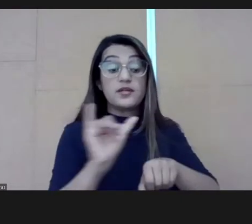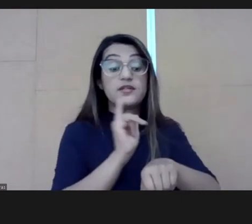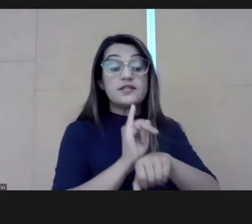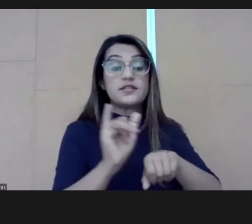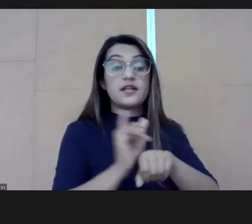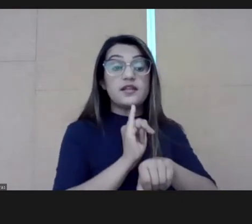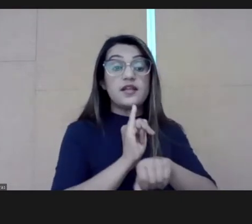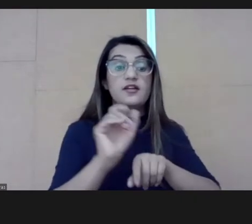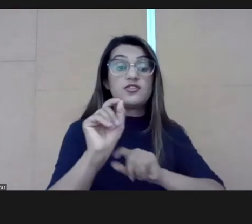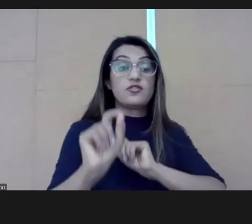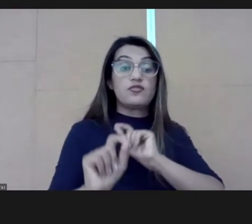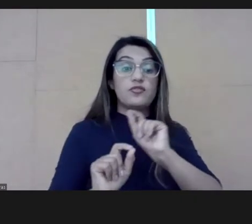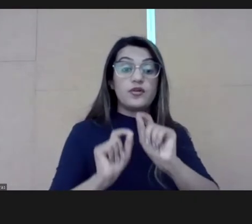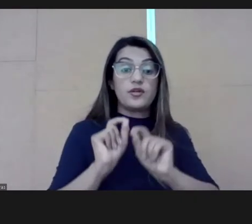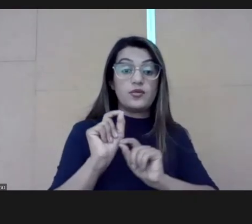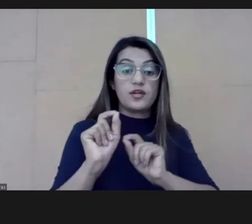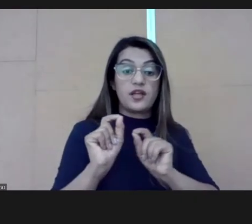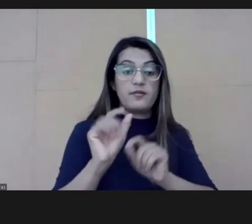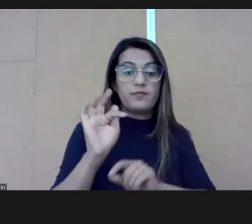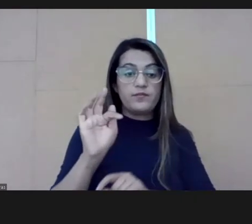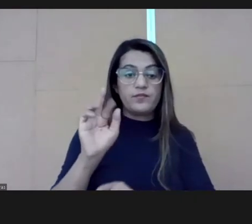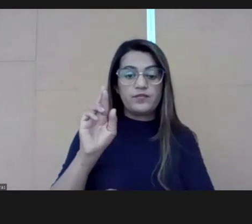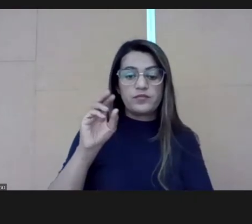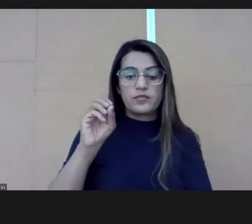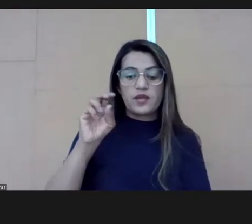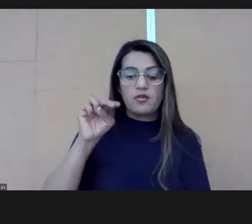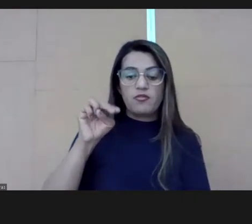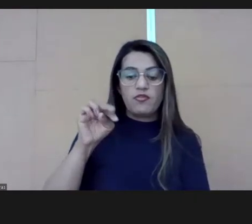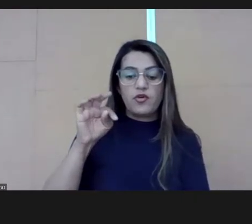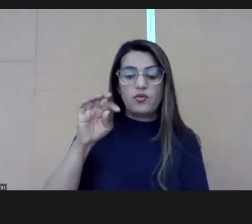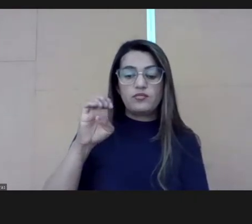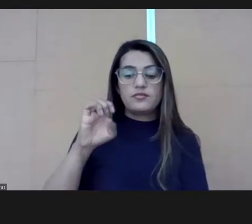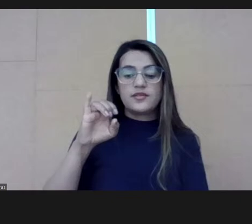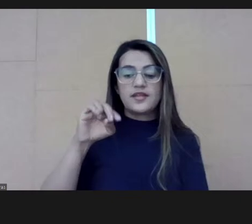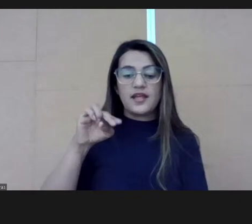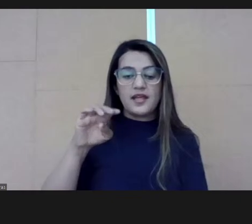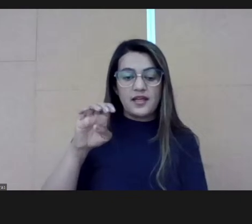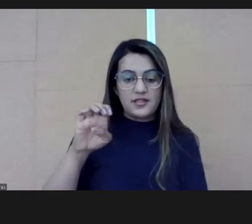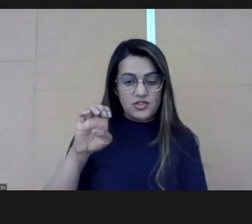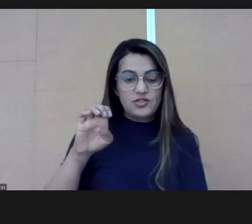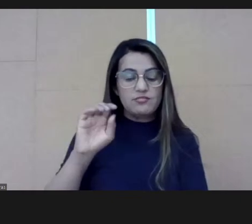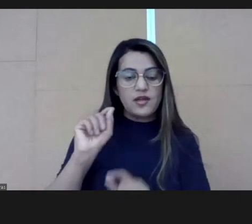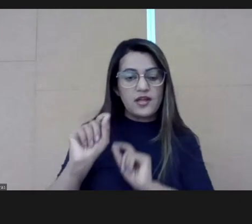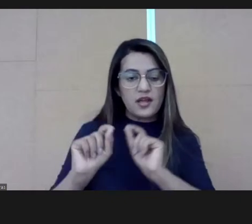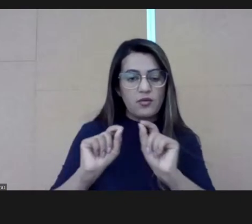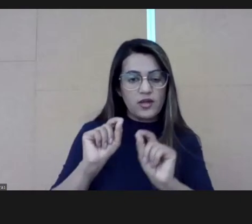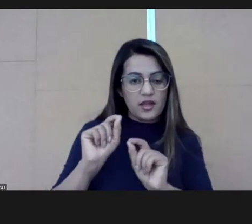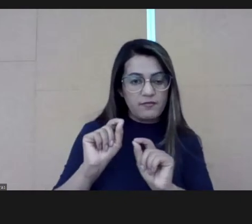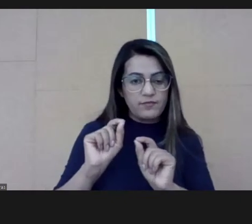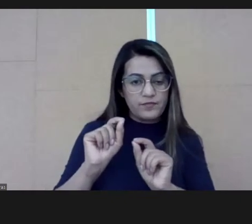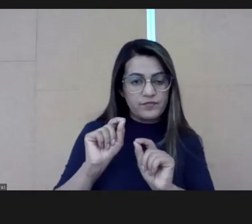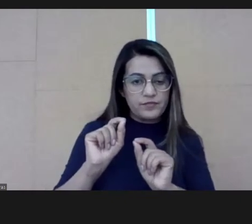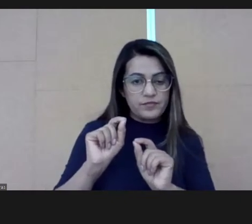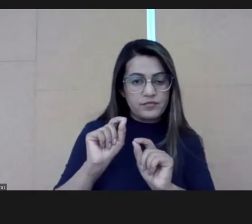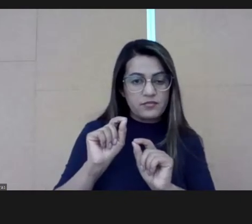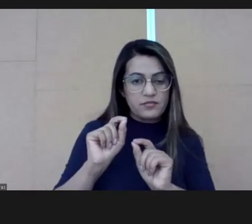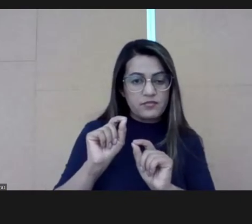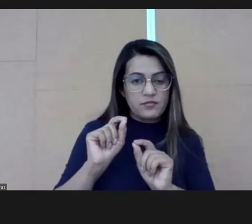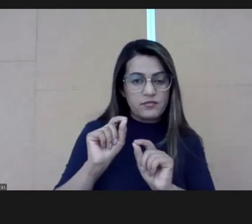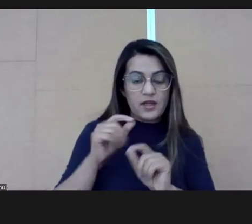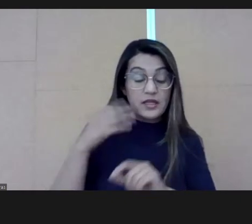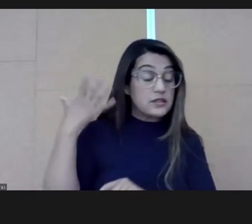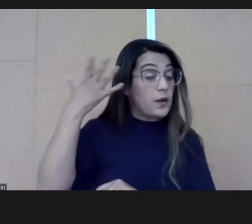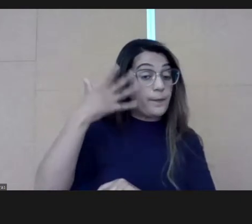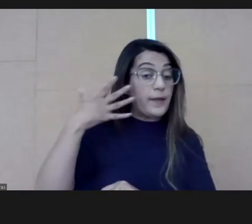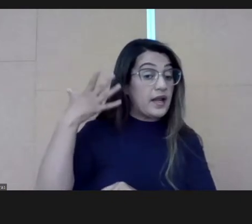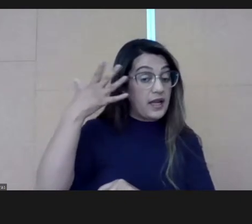And another strategy was the front end. I think many of you here know. The idea